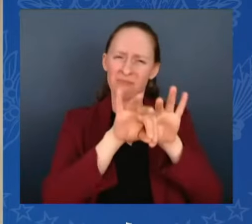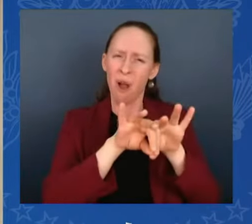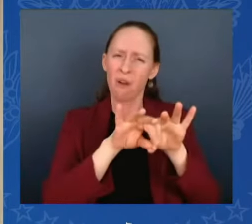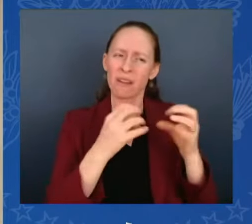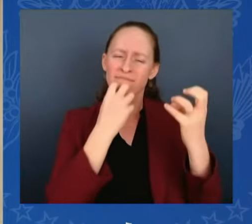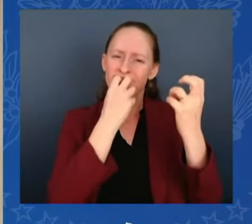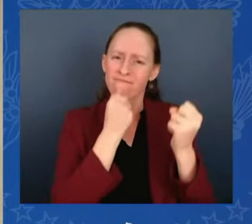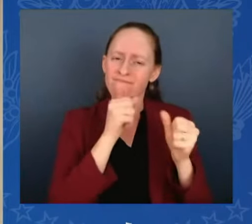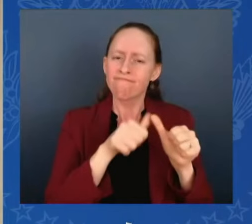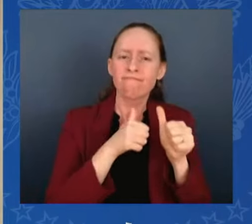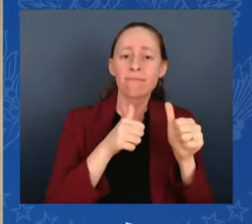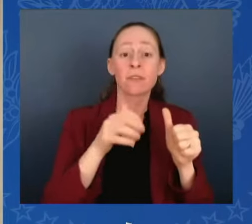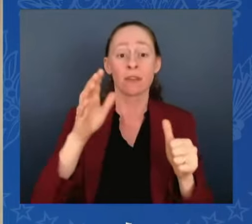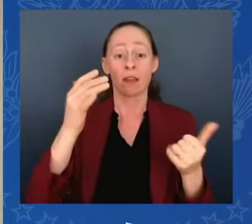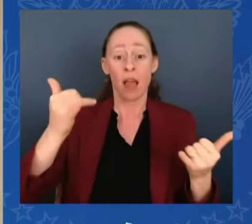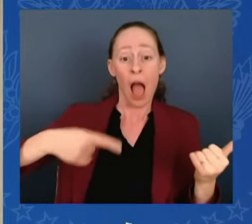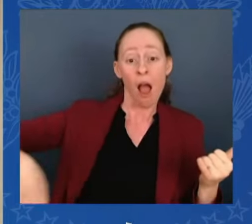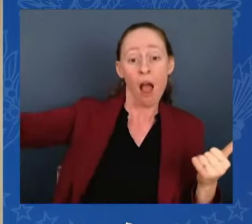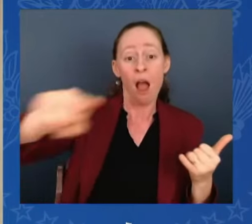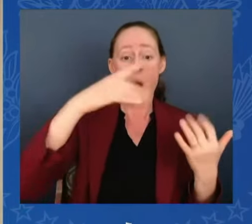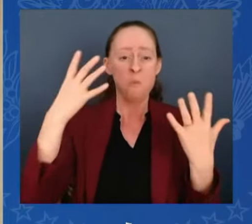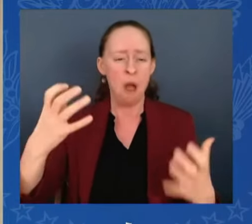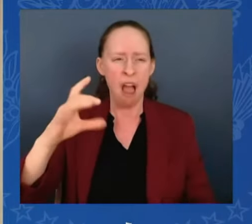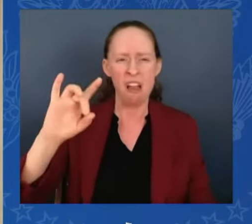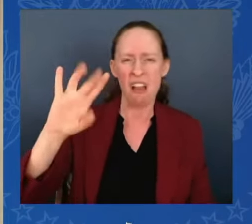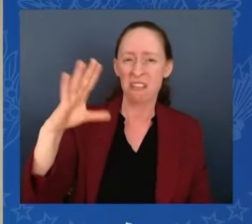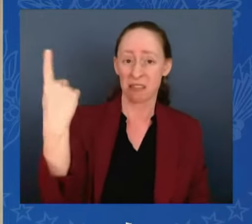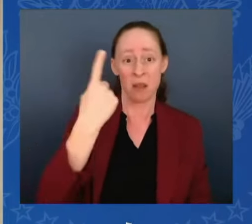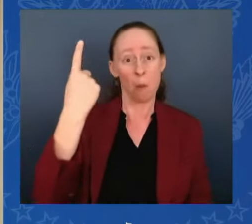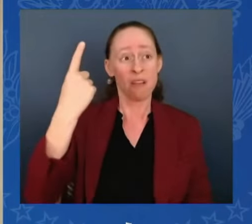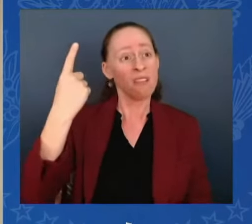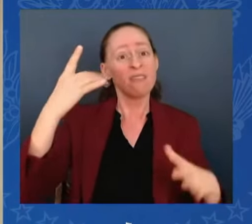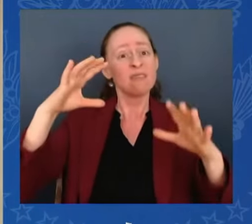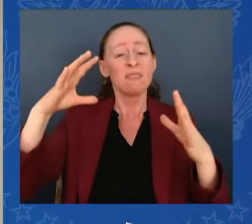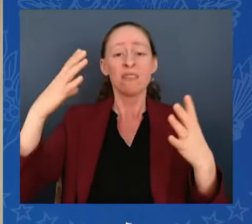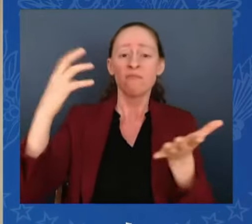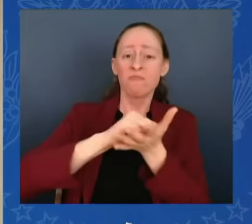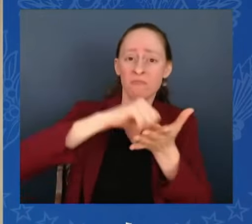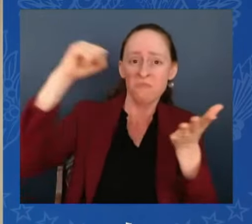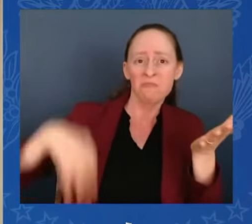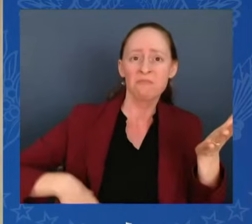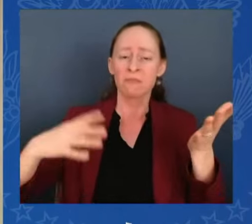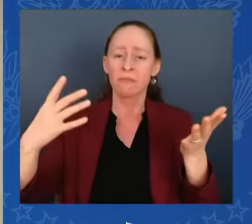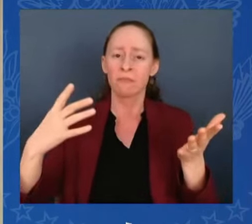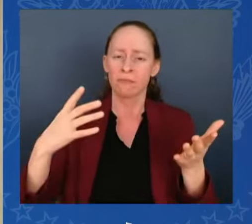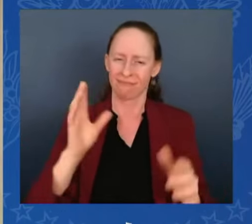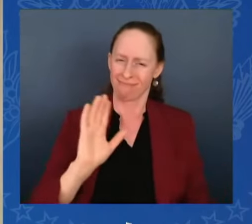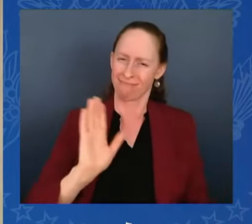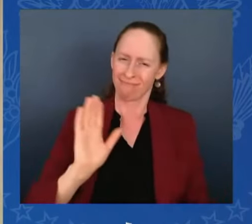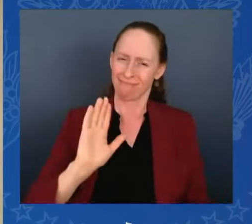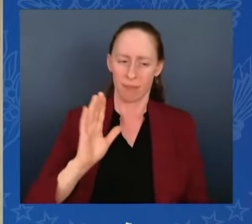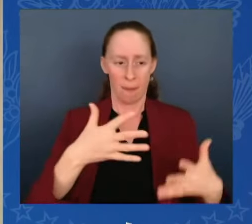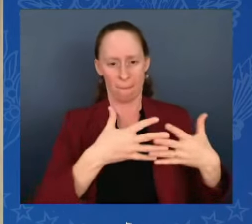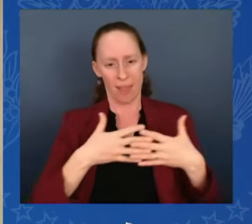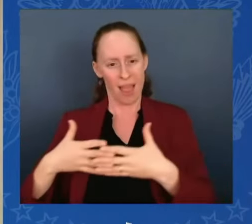America. That's who we are. And that's who we'll always be, God willing. Now to another issue.